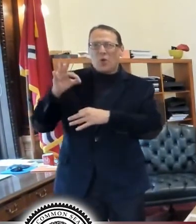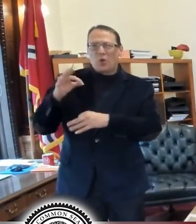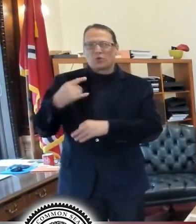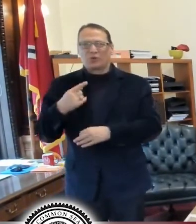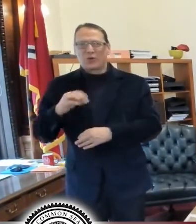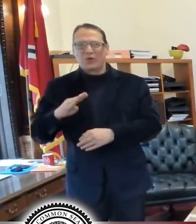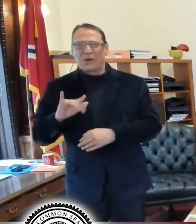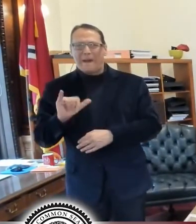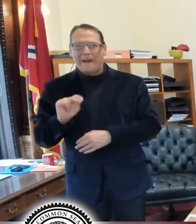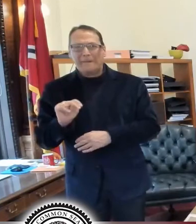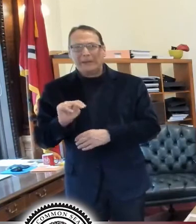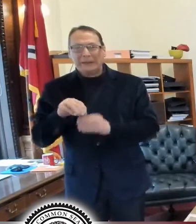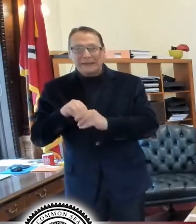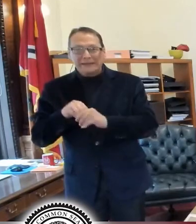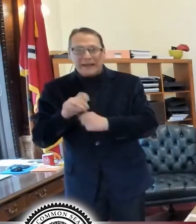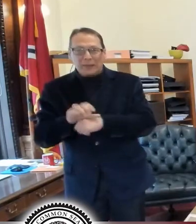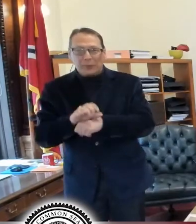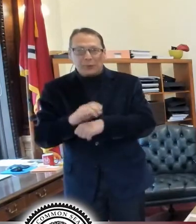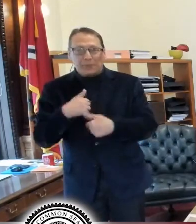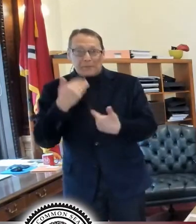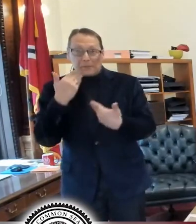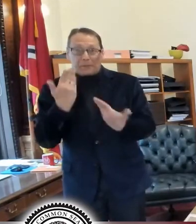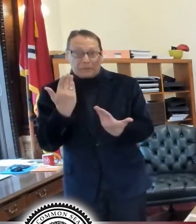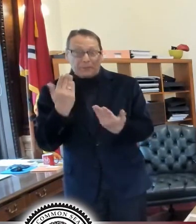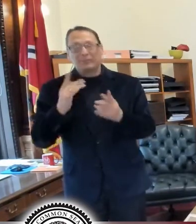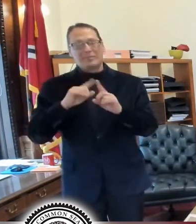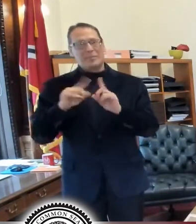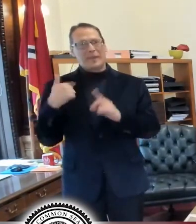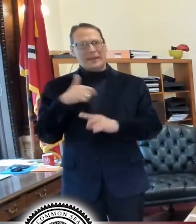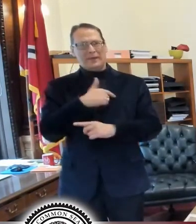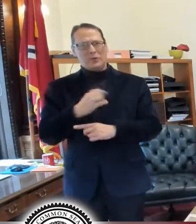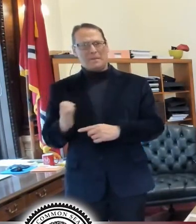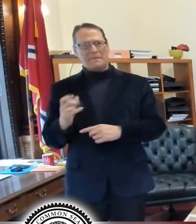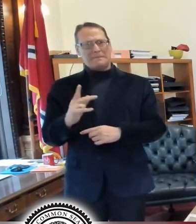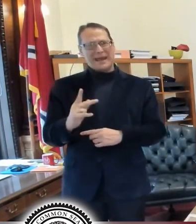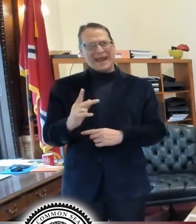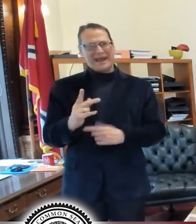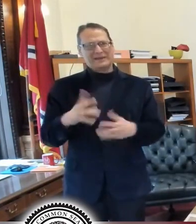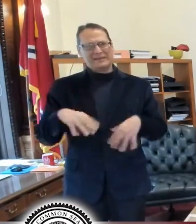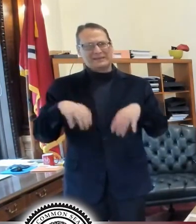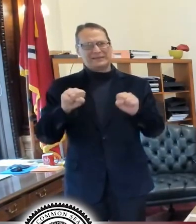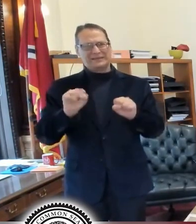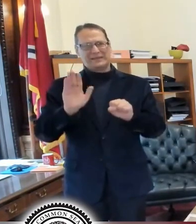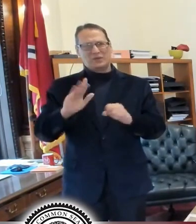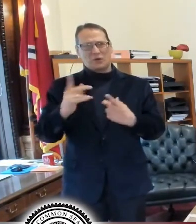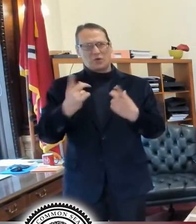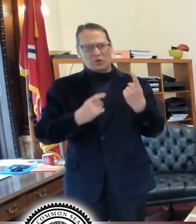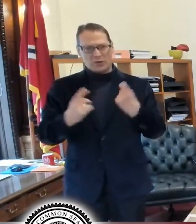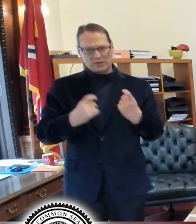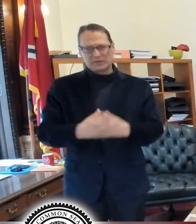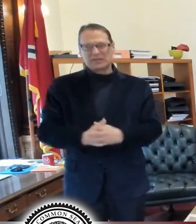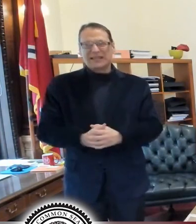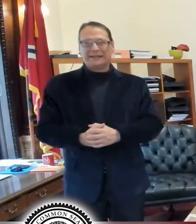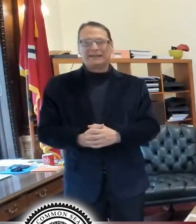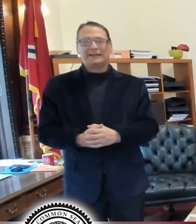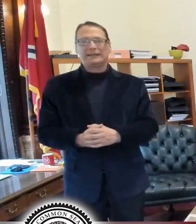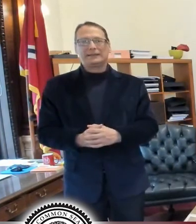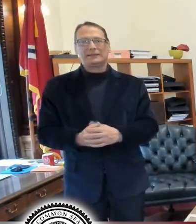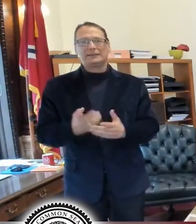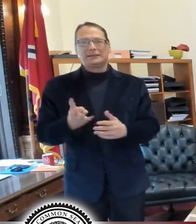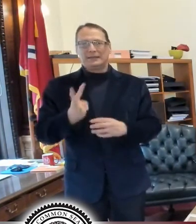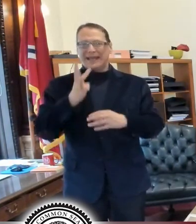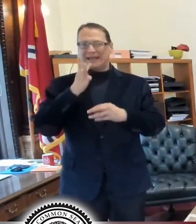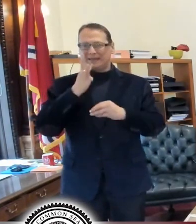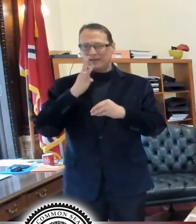computer here. I don't know. Uh, but we're back, um, taking, taking your questions. Um, we, we